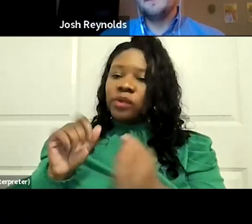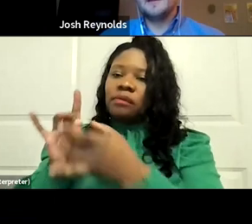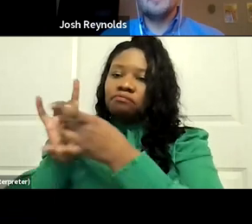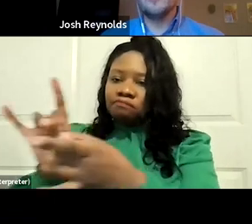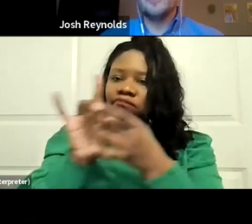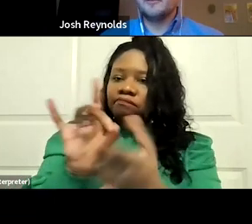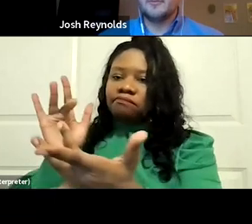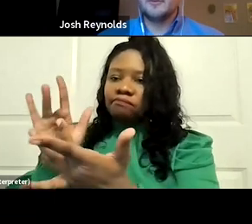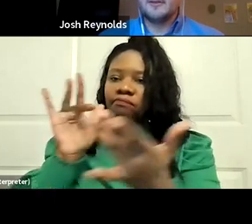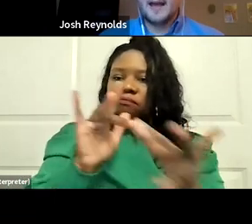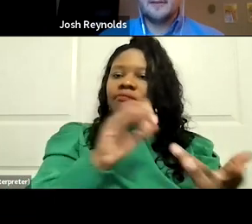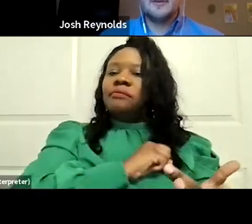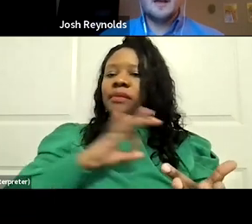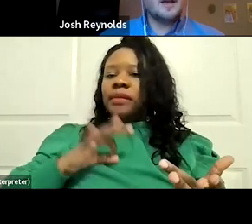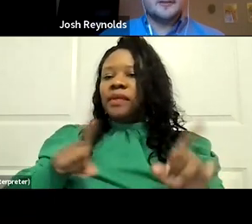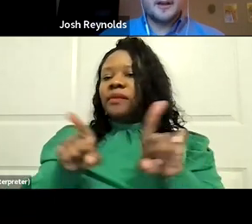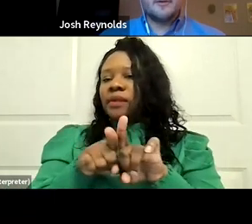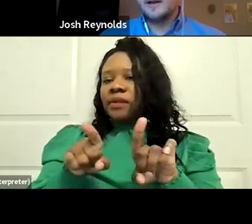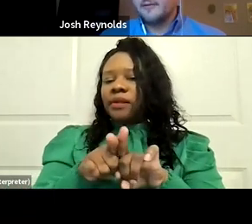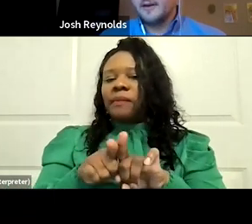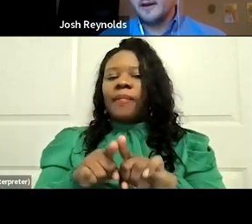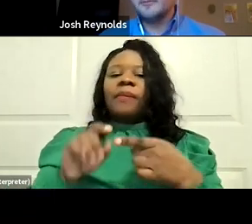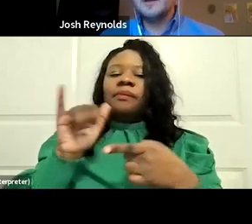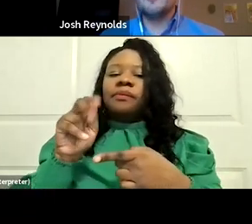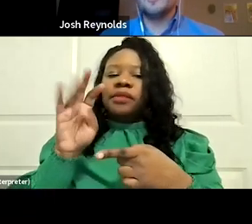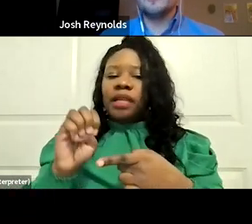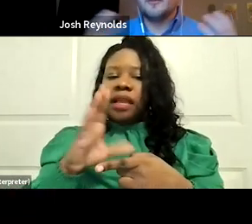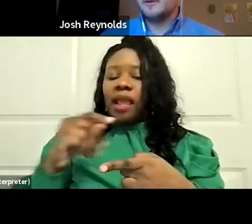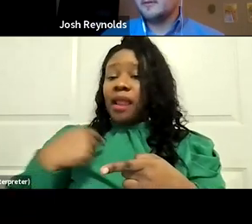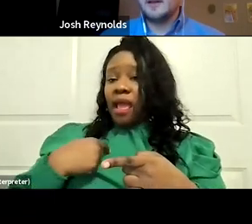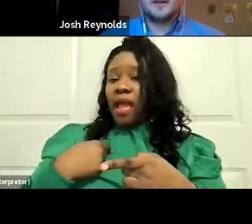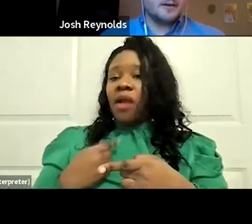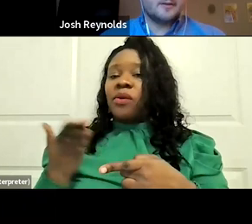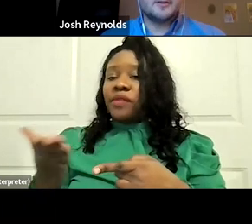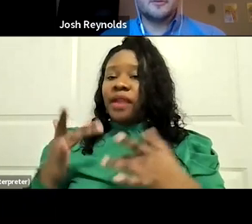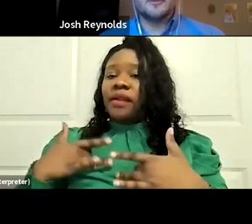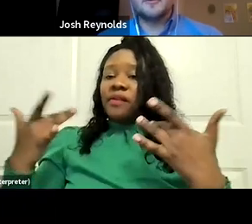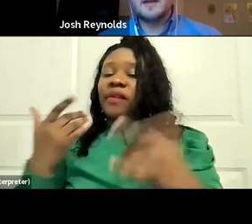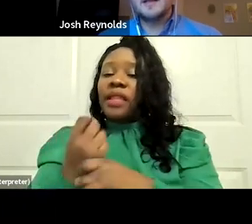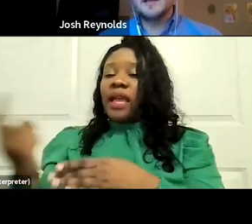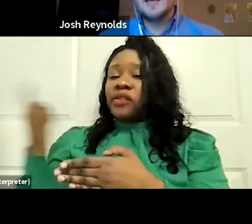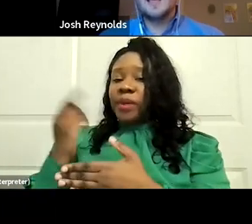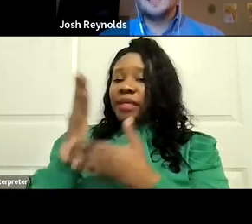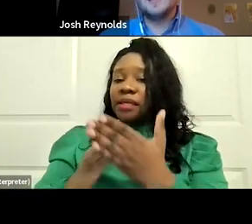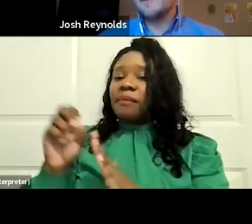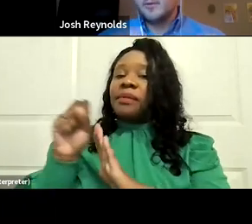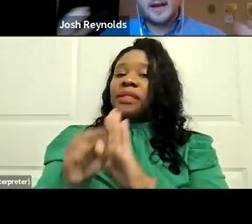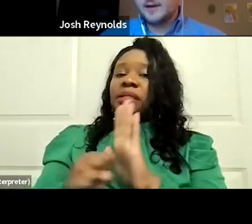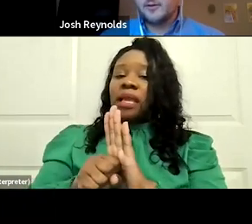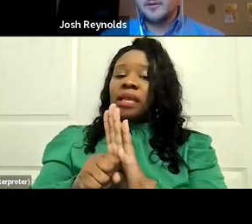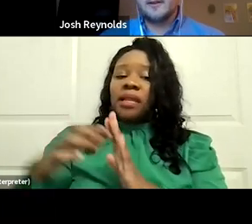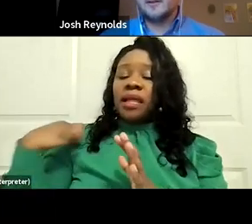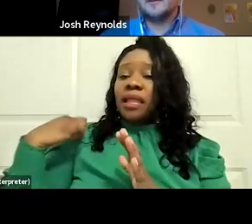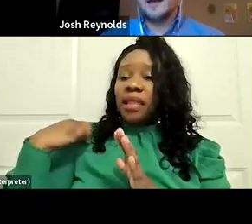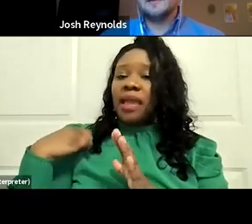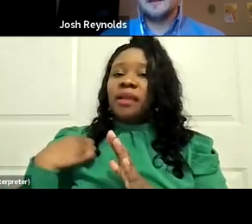important relationships with staff. Jay and I were at an event last week where some state elected officials were speaking, and everyone